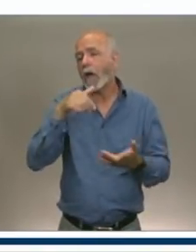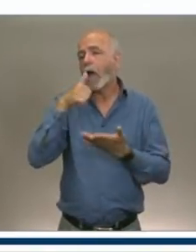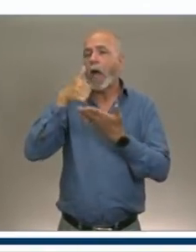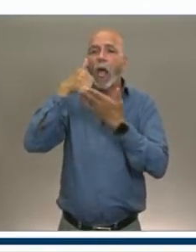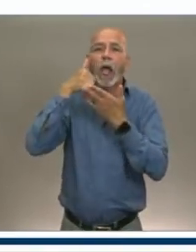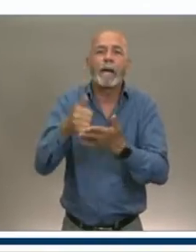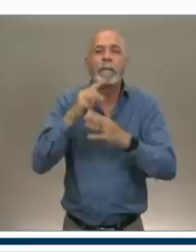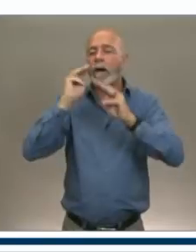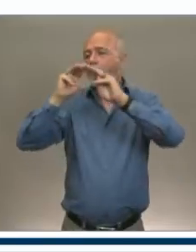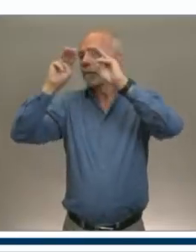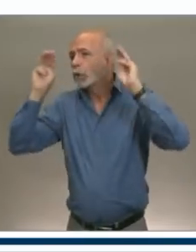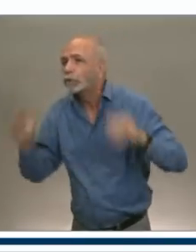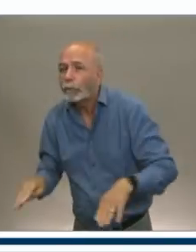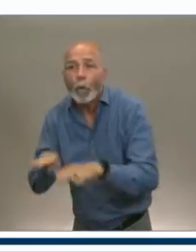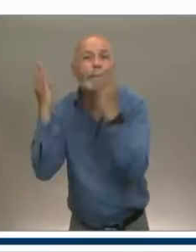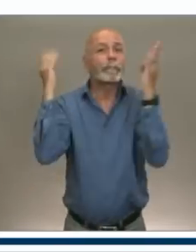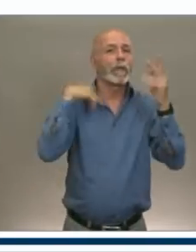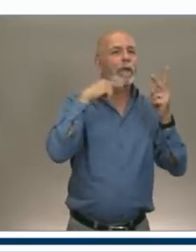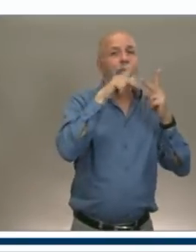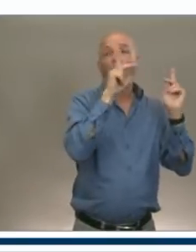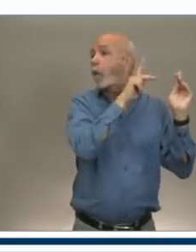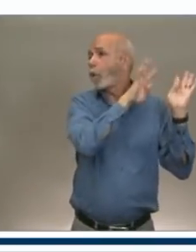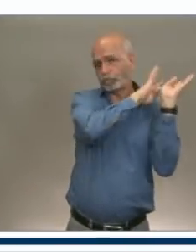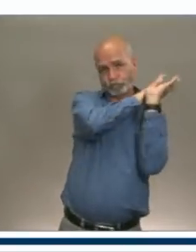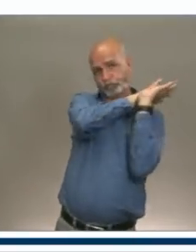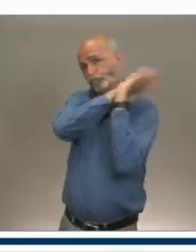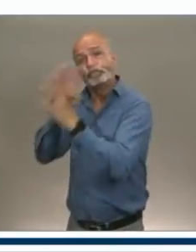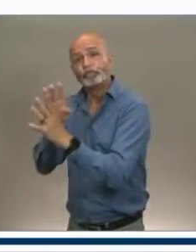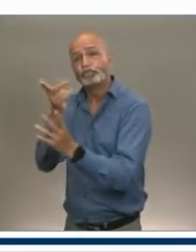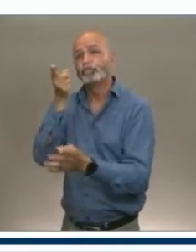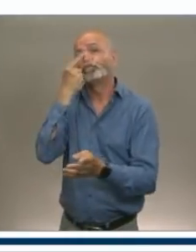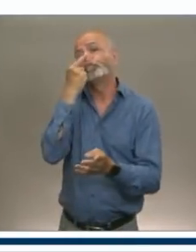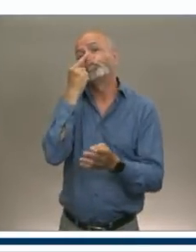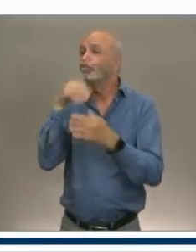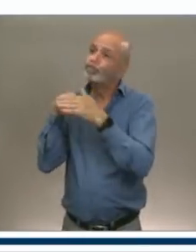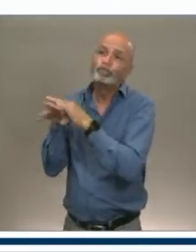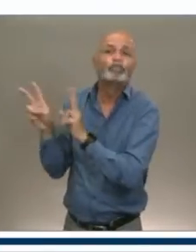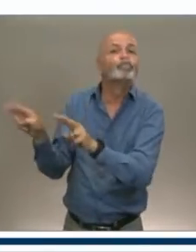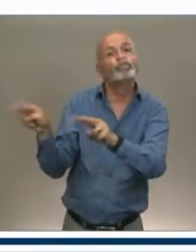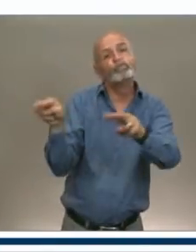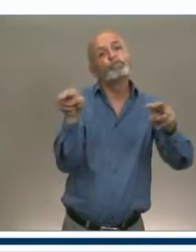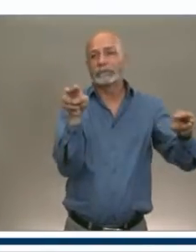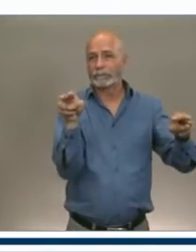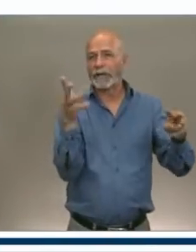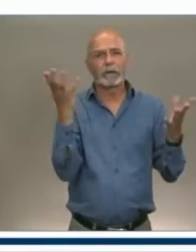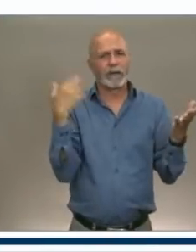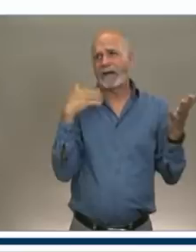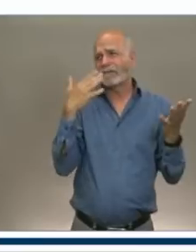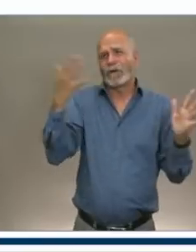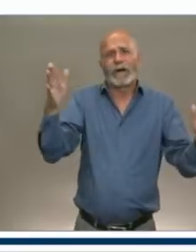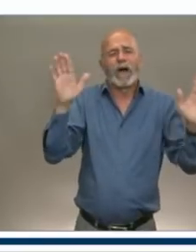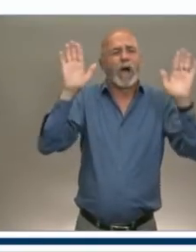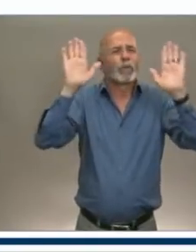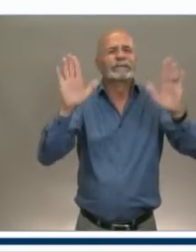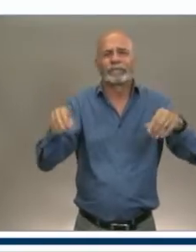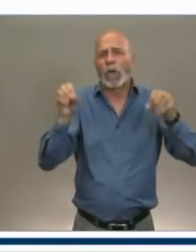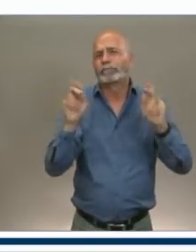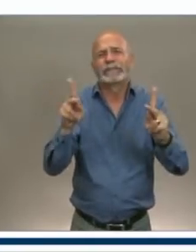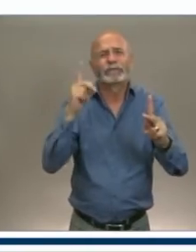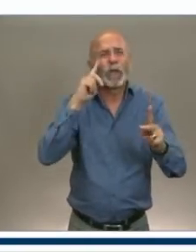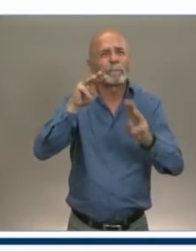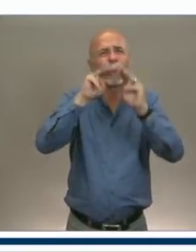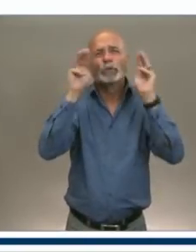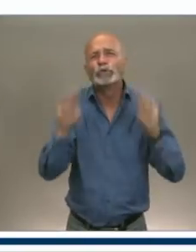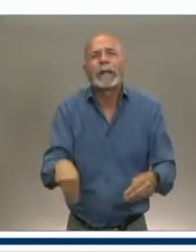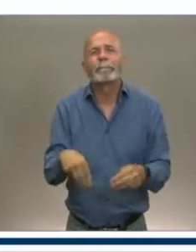entice people to move around the province and, you know, and visit our wonderful museums. We have the advertising that's